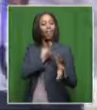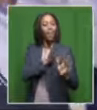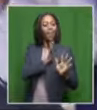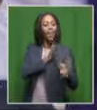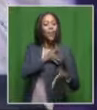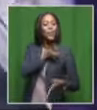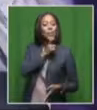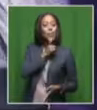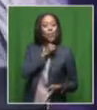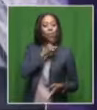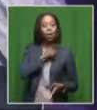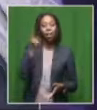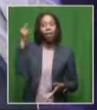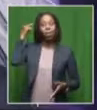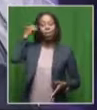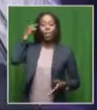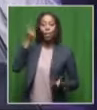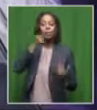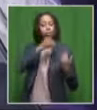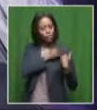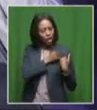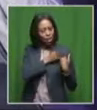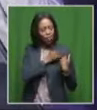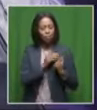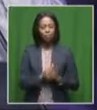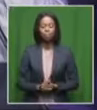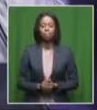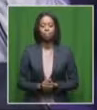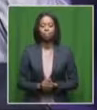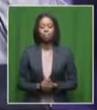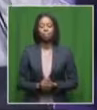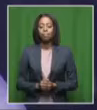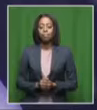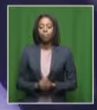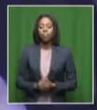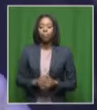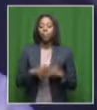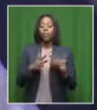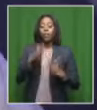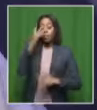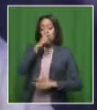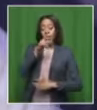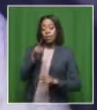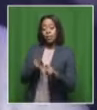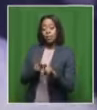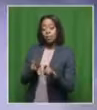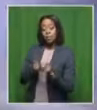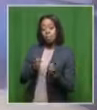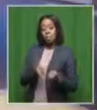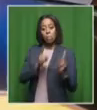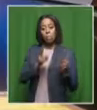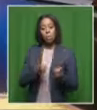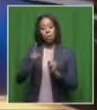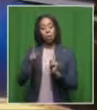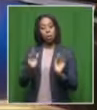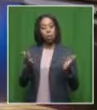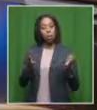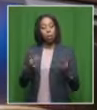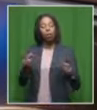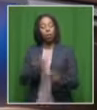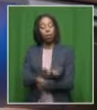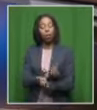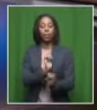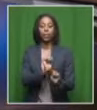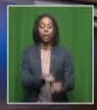and it's not as dangerous. So Professor, you know, just coming to the dangers, because it's unfortunate